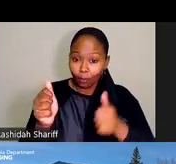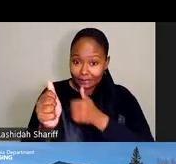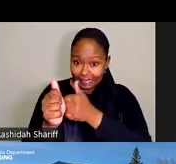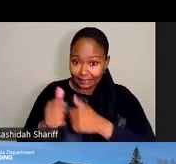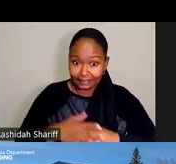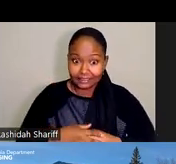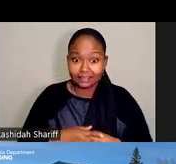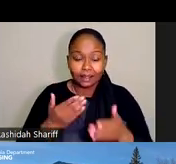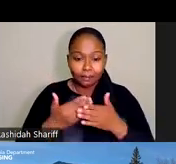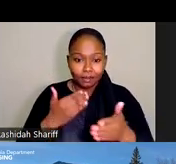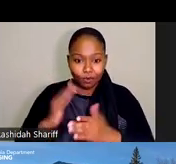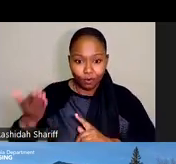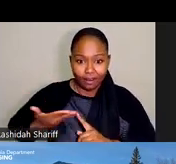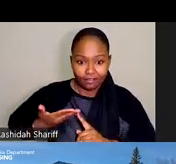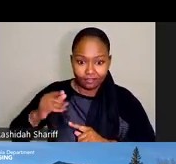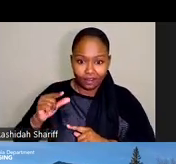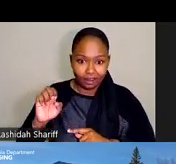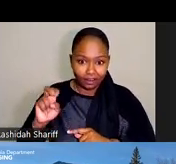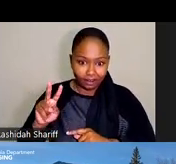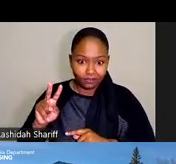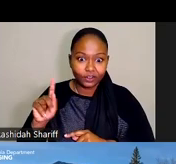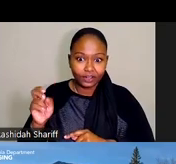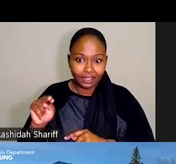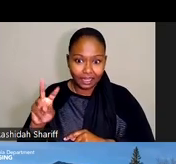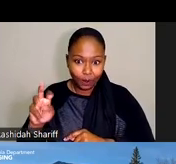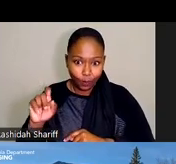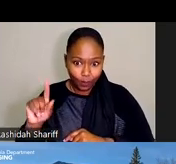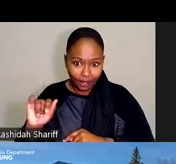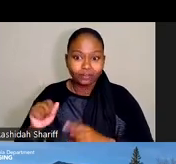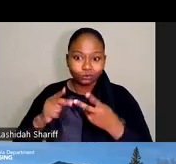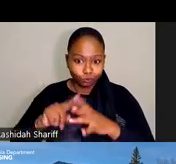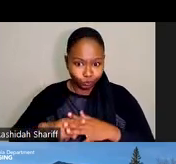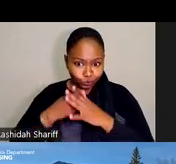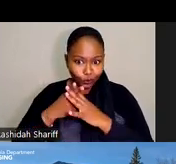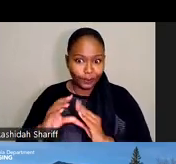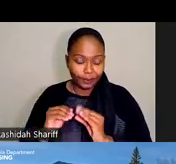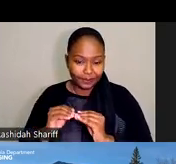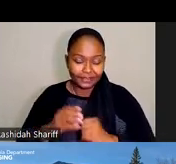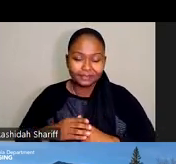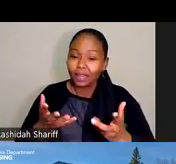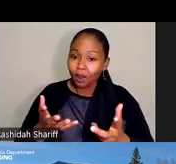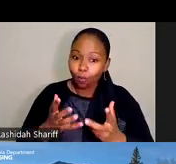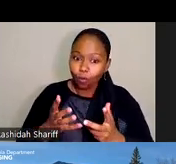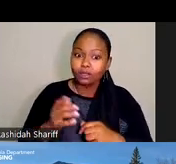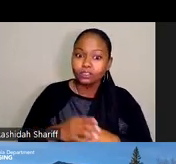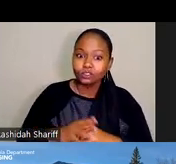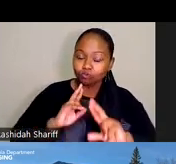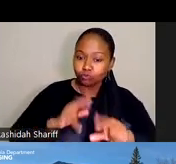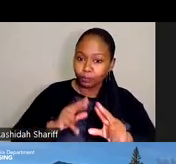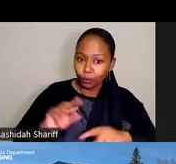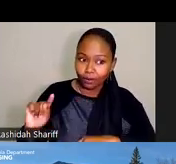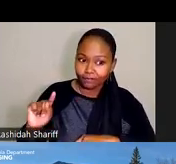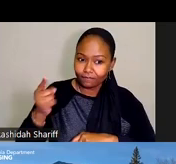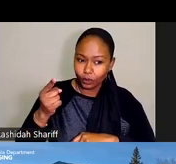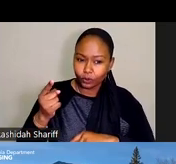I invite the Governor's Senior Advisor Kim McCoy Wade to open our meeting. I wanted to report out first on the